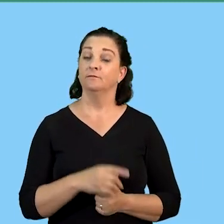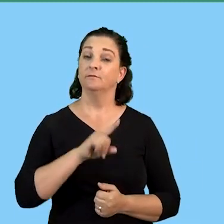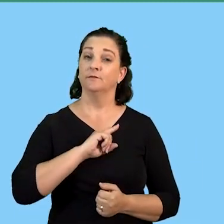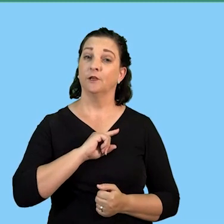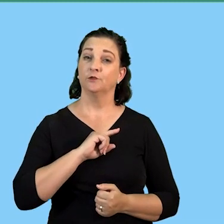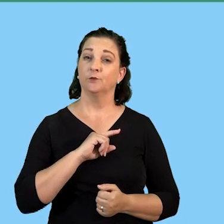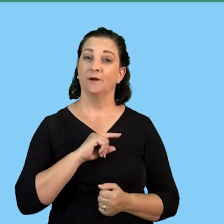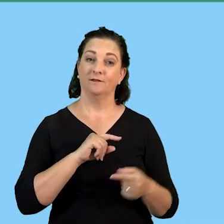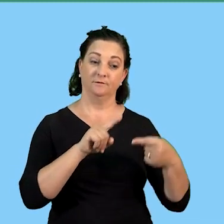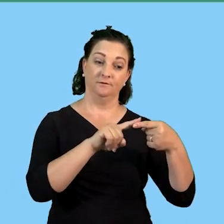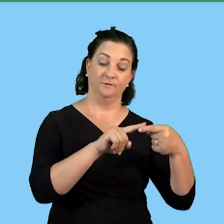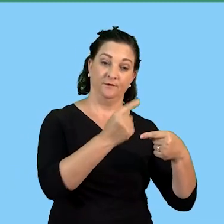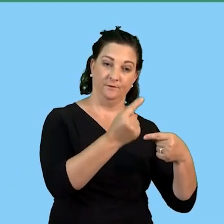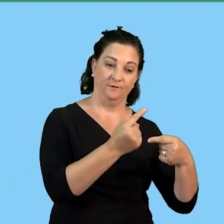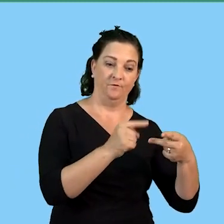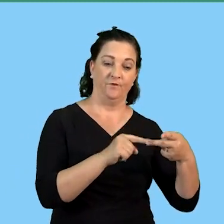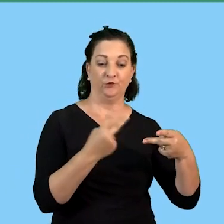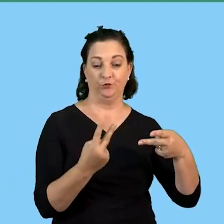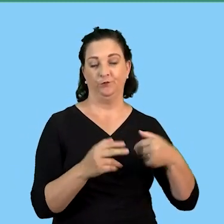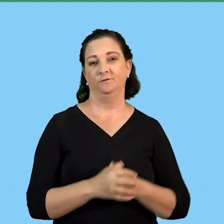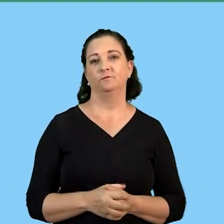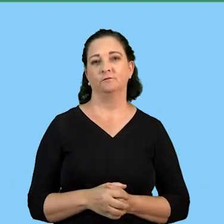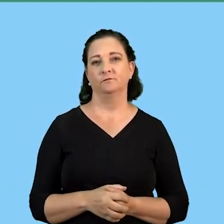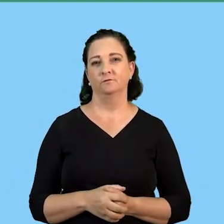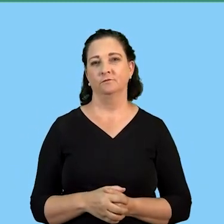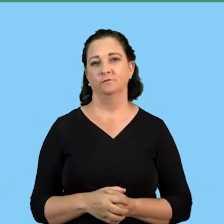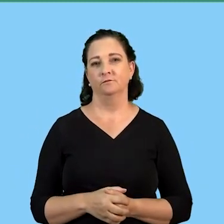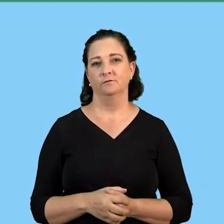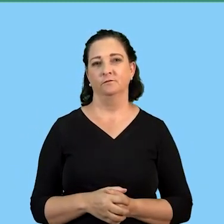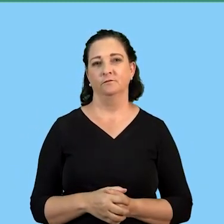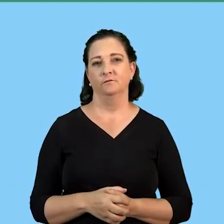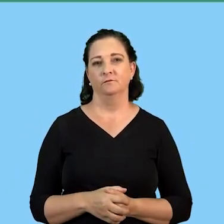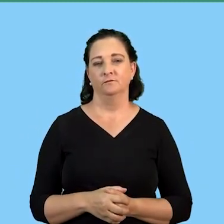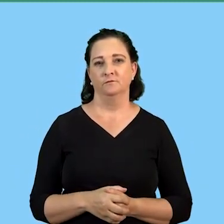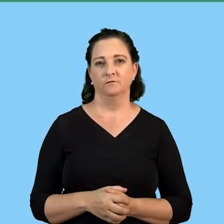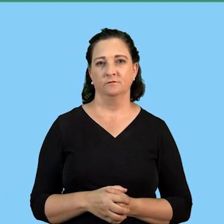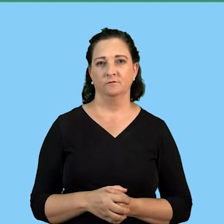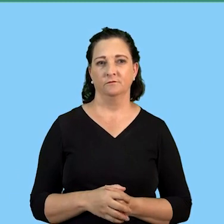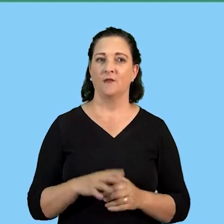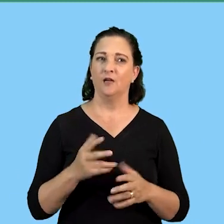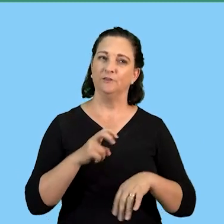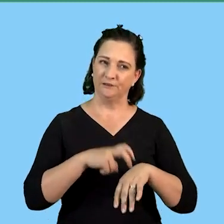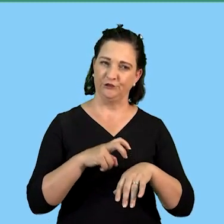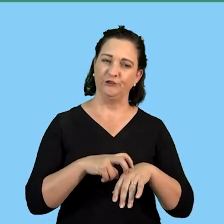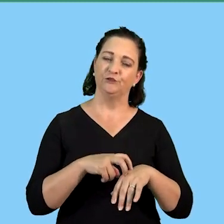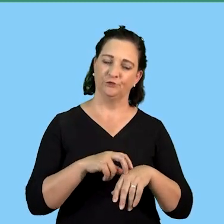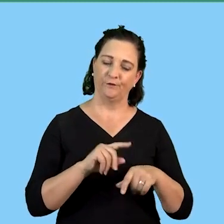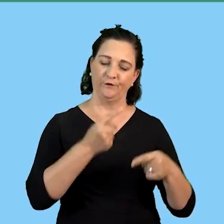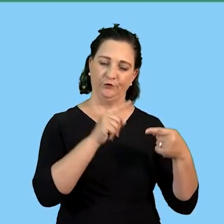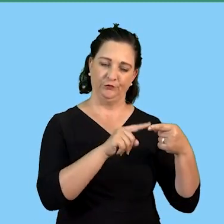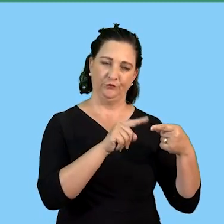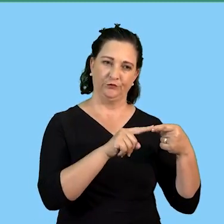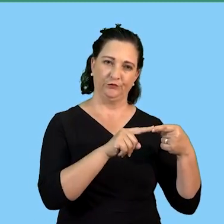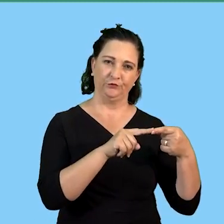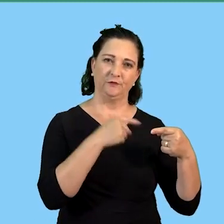be our number two and this will be our number one so that's how you have to quote so the first